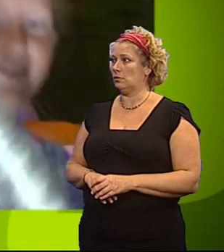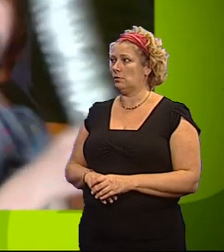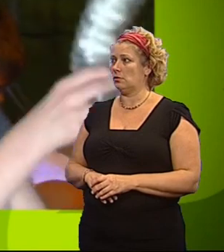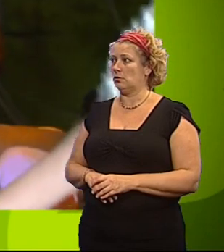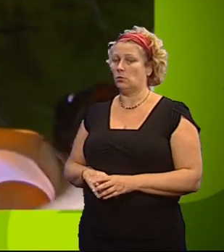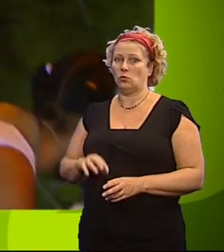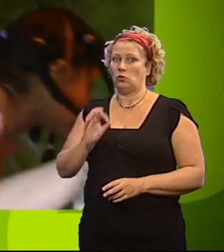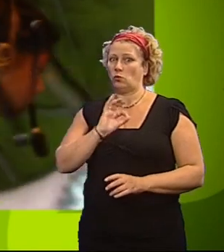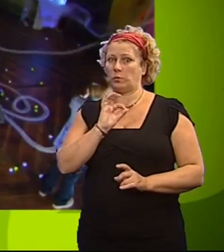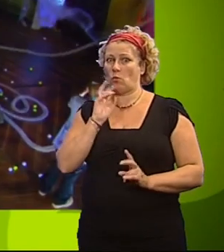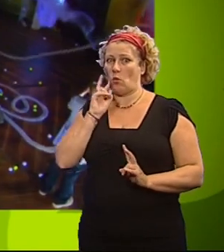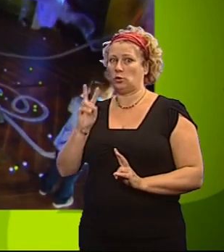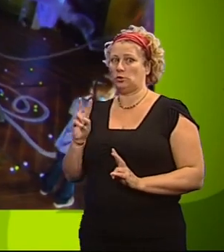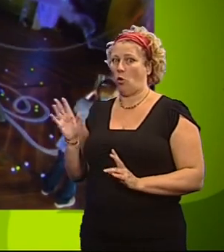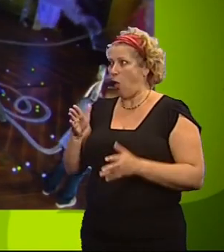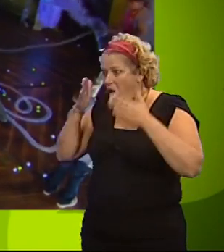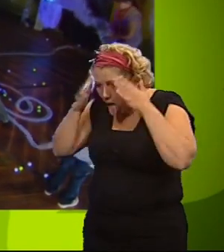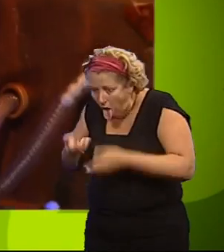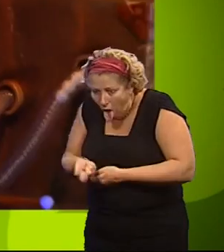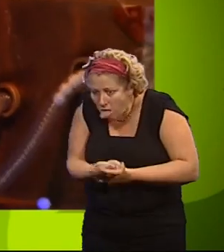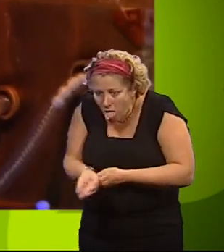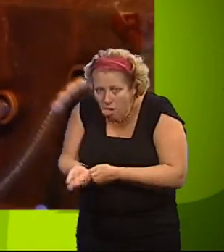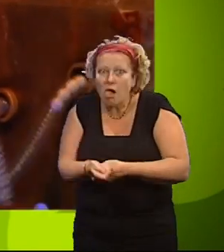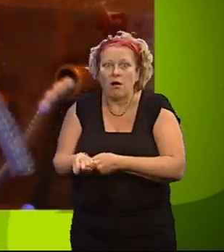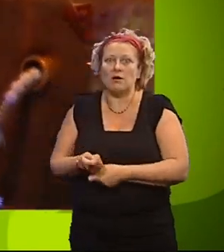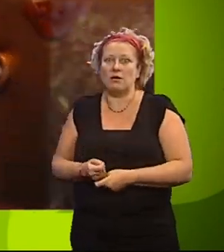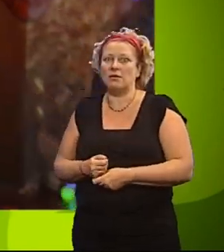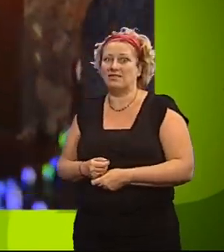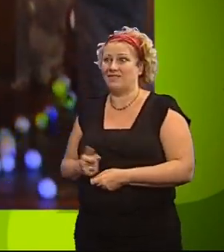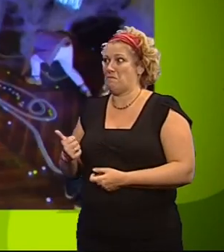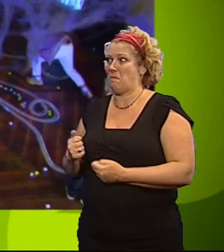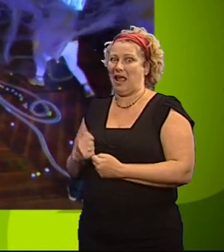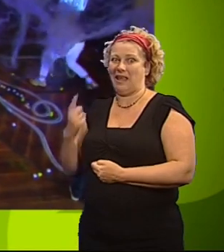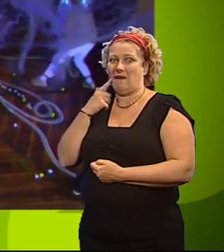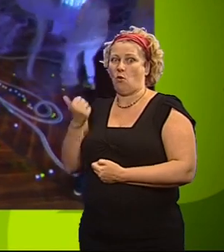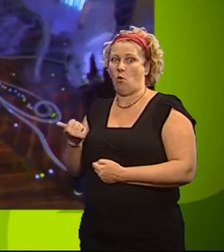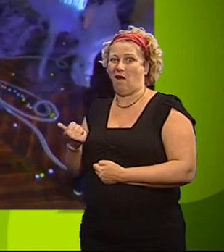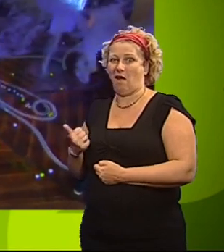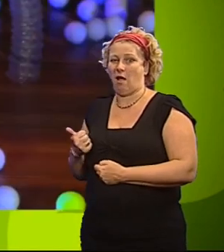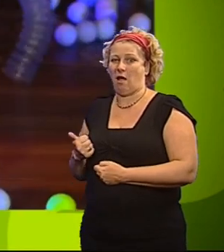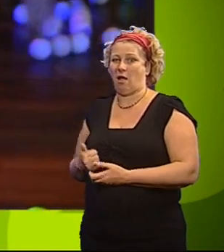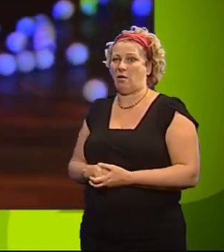Nobody's watching. They're too busy concentrating on their own eggs. This could make things easier for you.